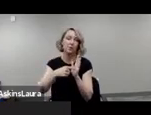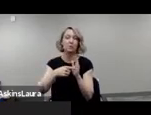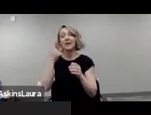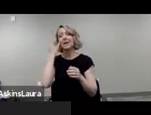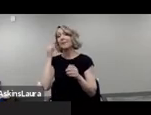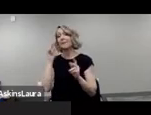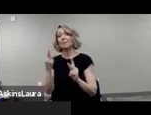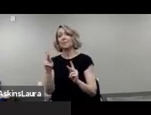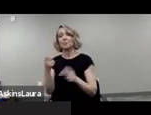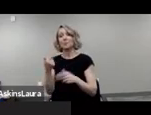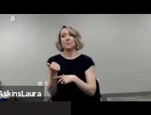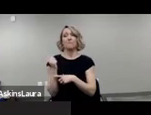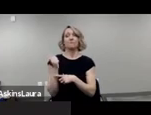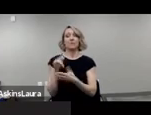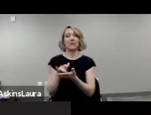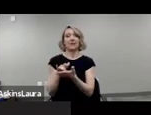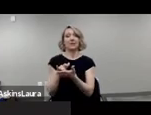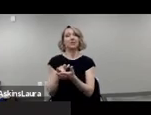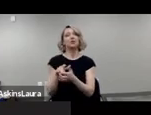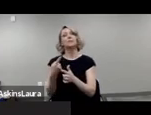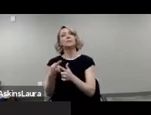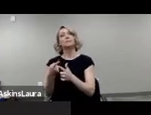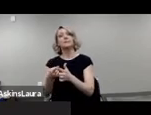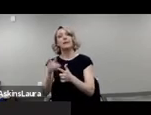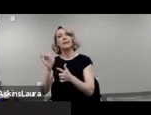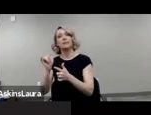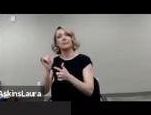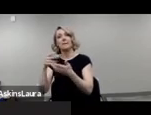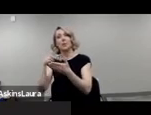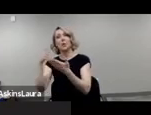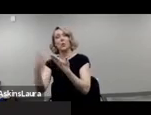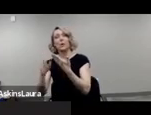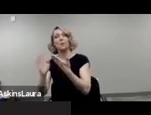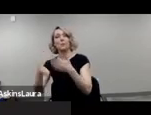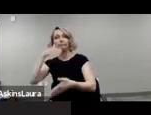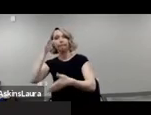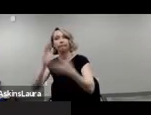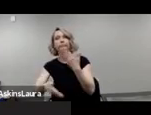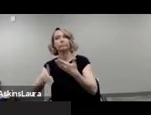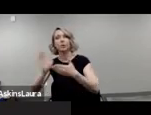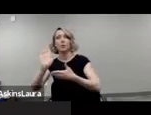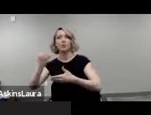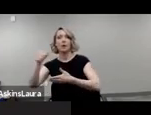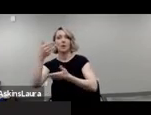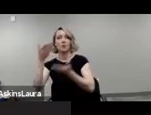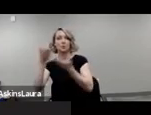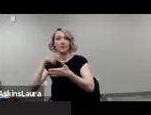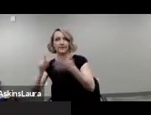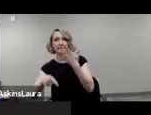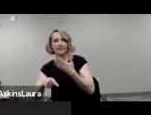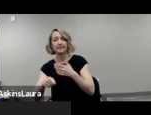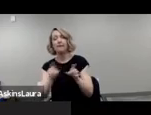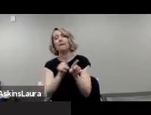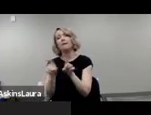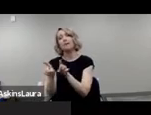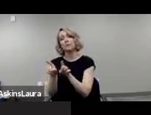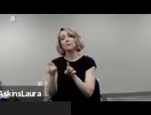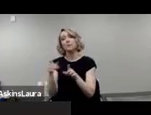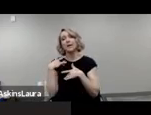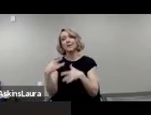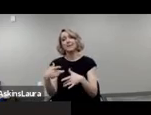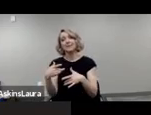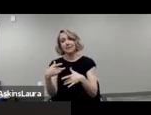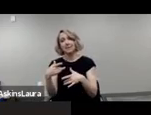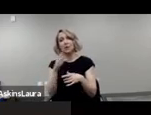medication, then they get cut off from all other services. There's also a strong incidence of criminalization of behaviors and